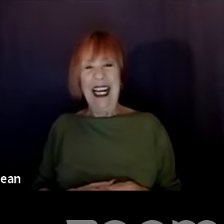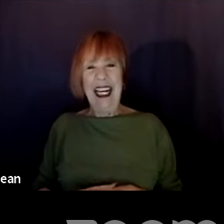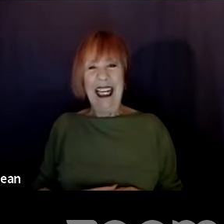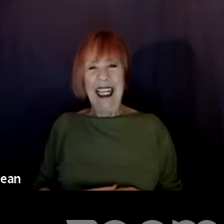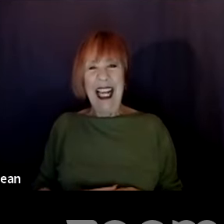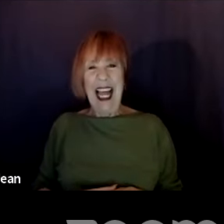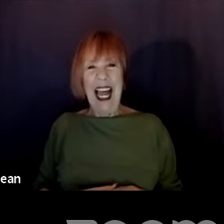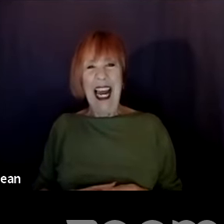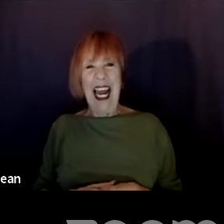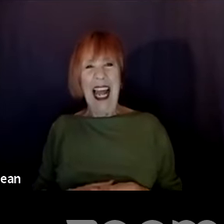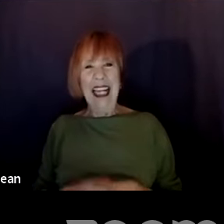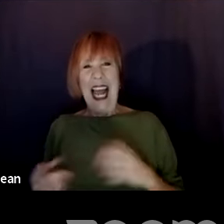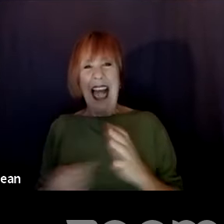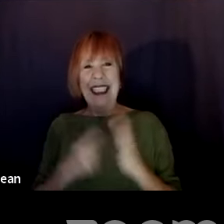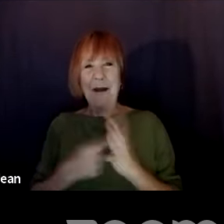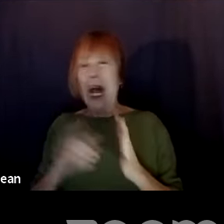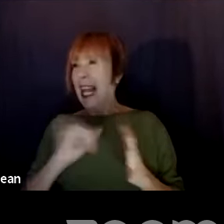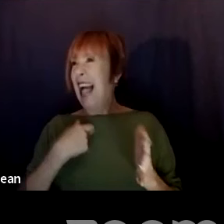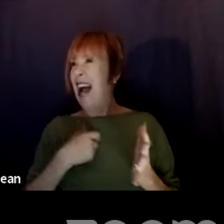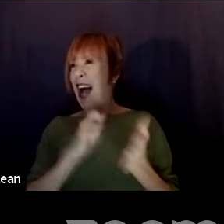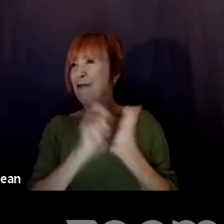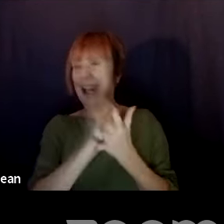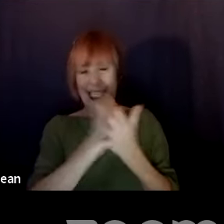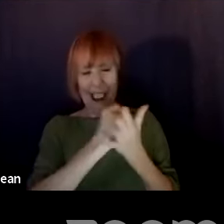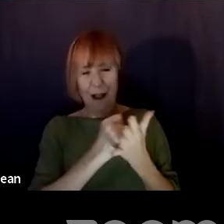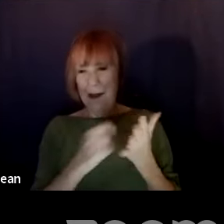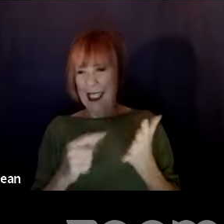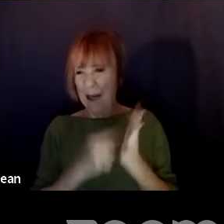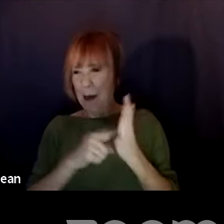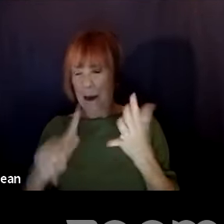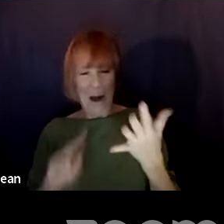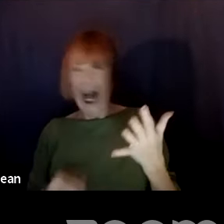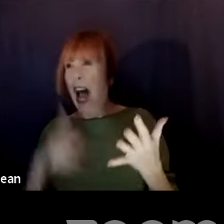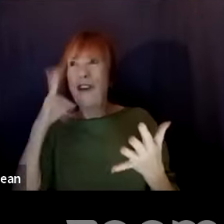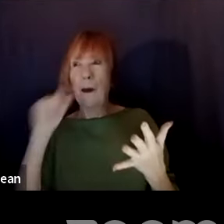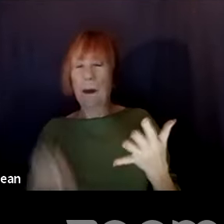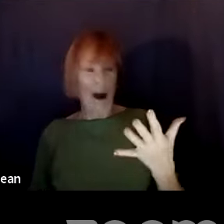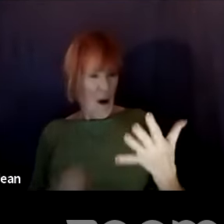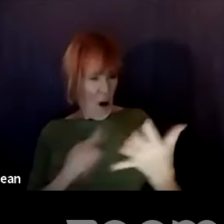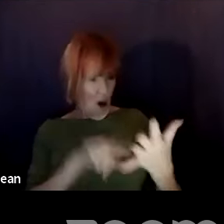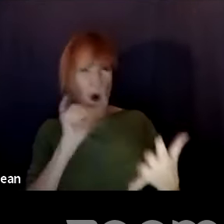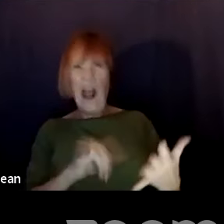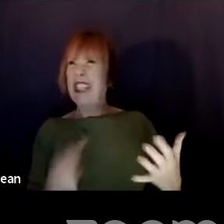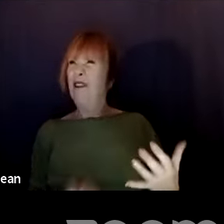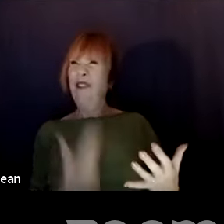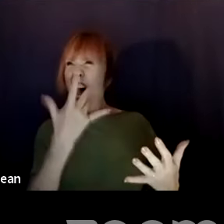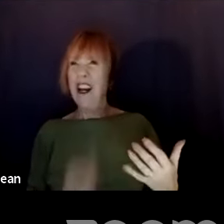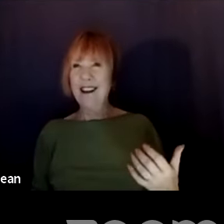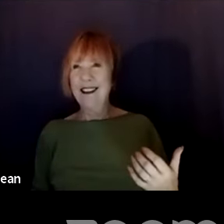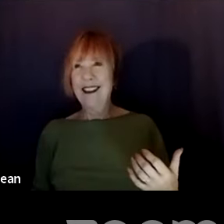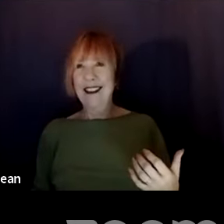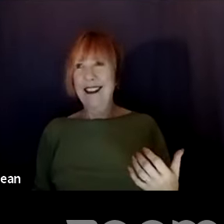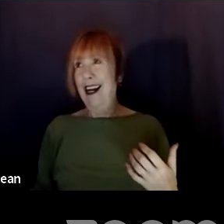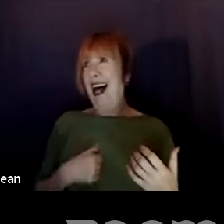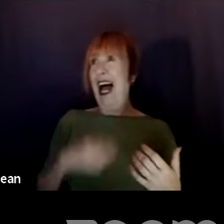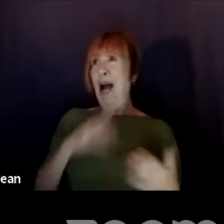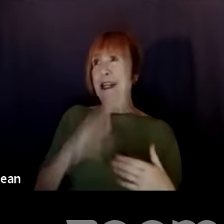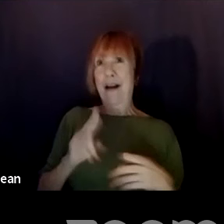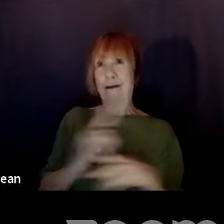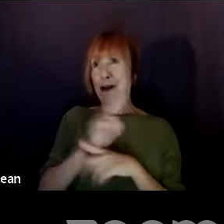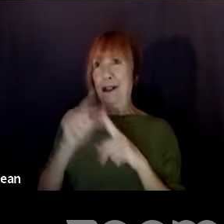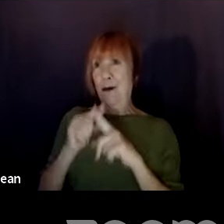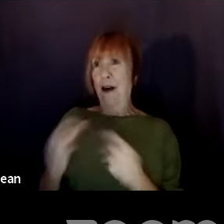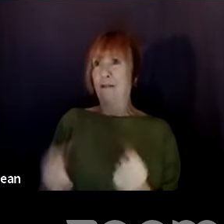ever say that's fire, but, um, I'm, I'm of the generation that says like, man, that's cool. But, uh,